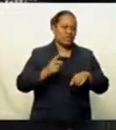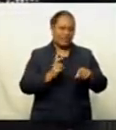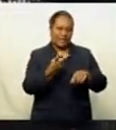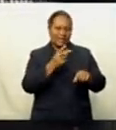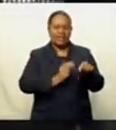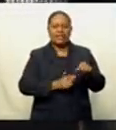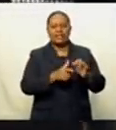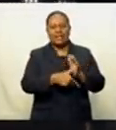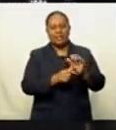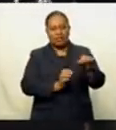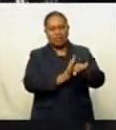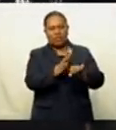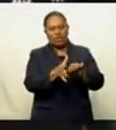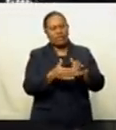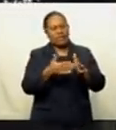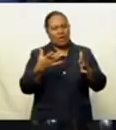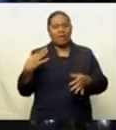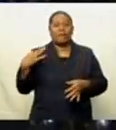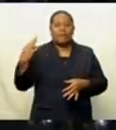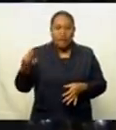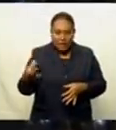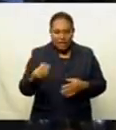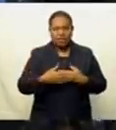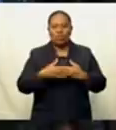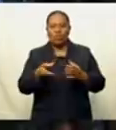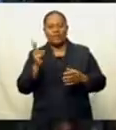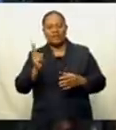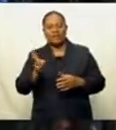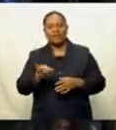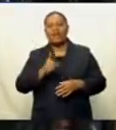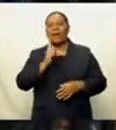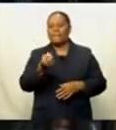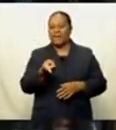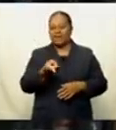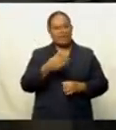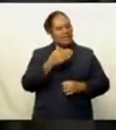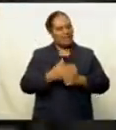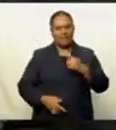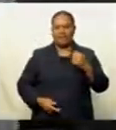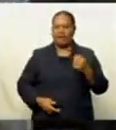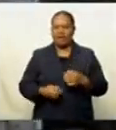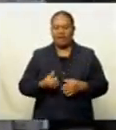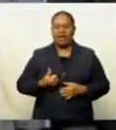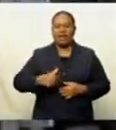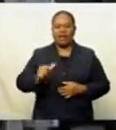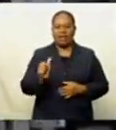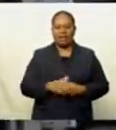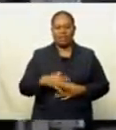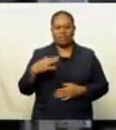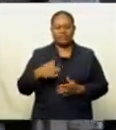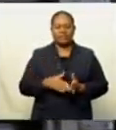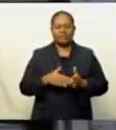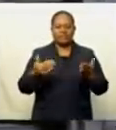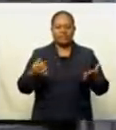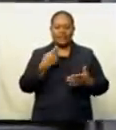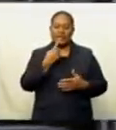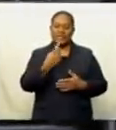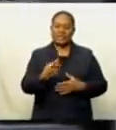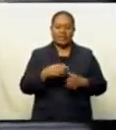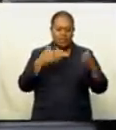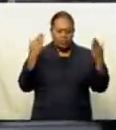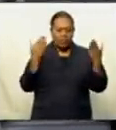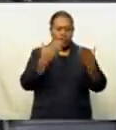confirm they have made applications to reopen, but this has been unsuccessful. Paradise Beverages say their focus right now